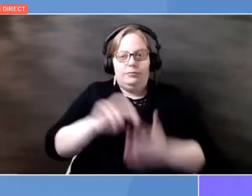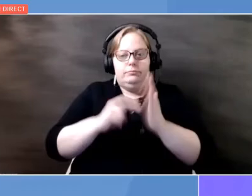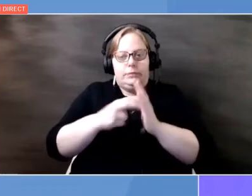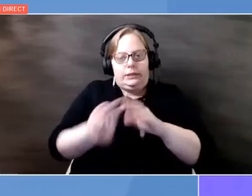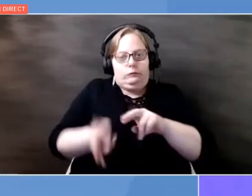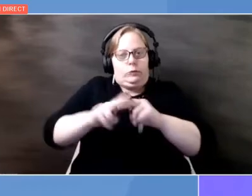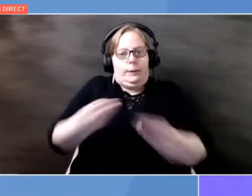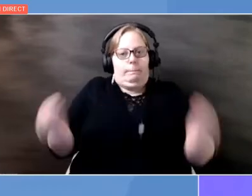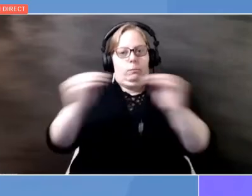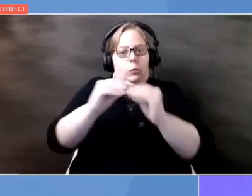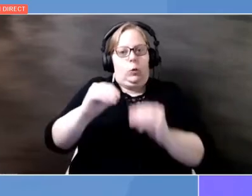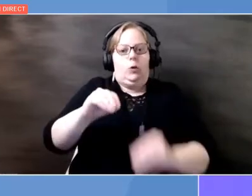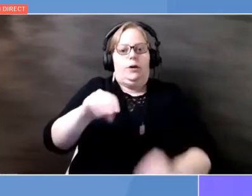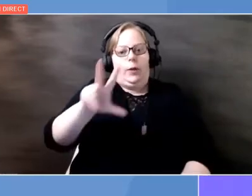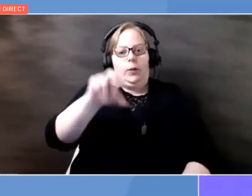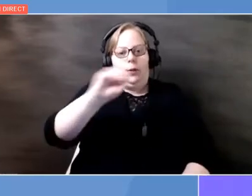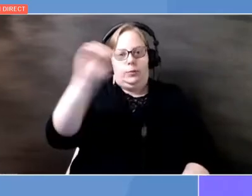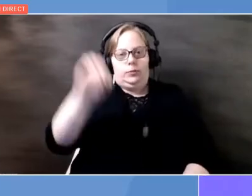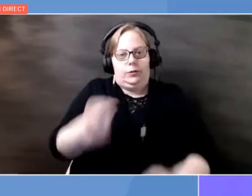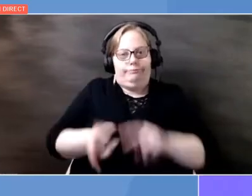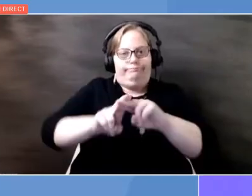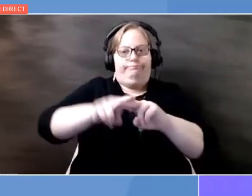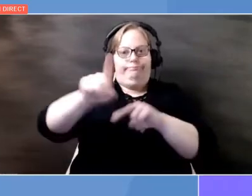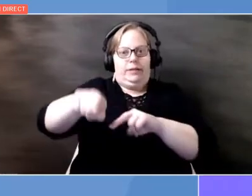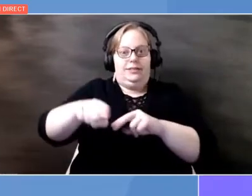And we need to do that in about a decade.